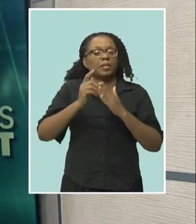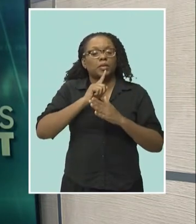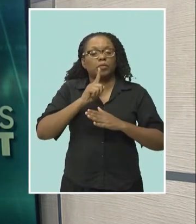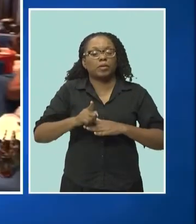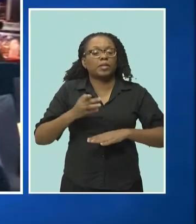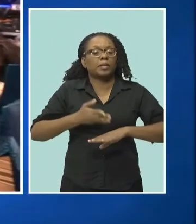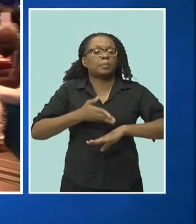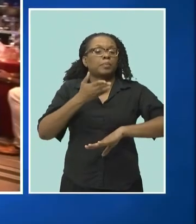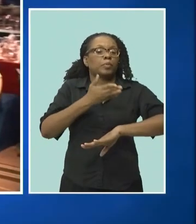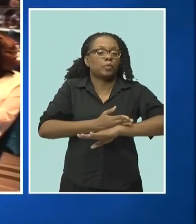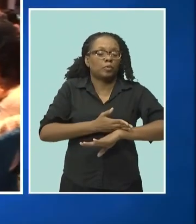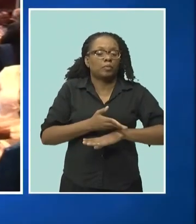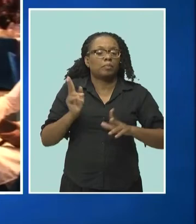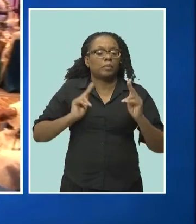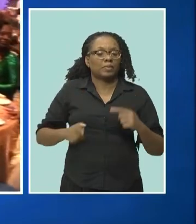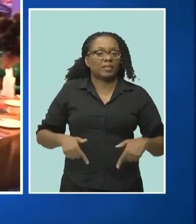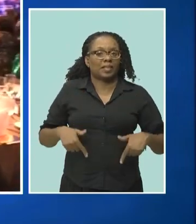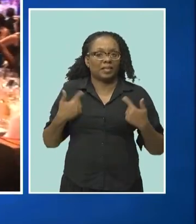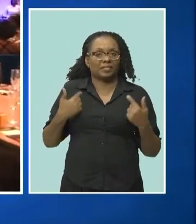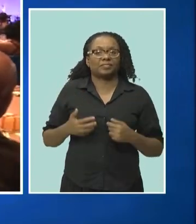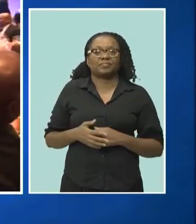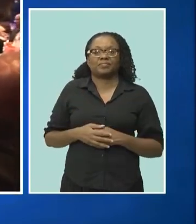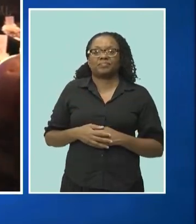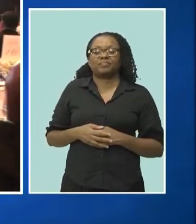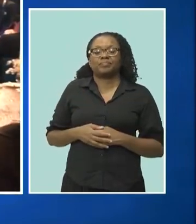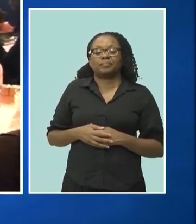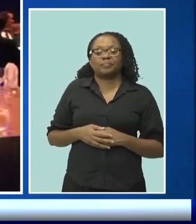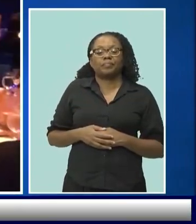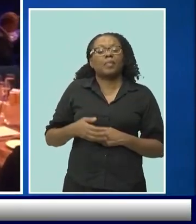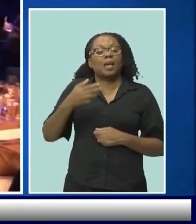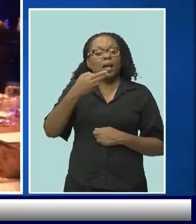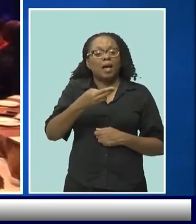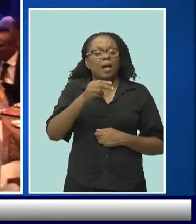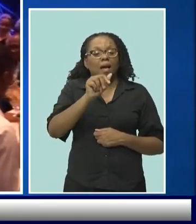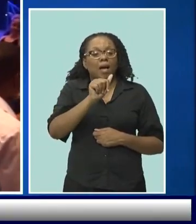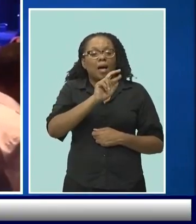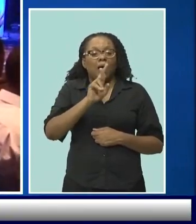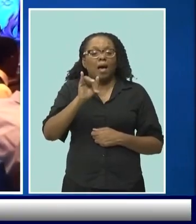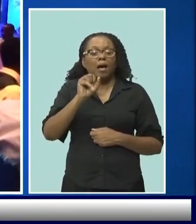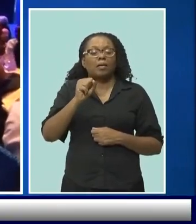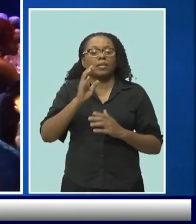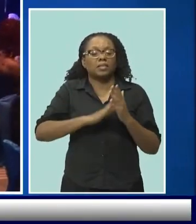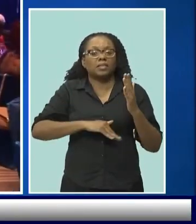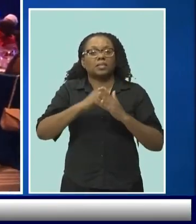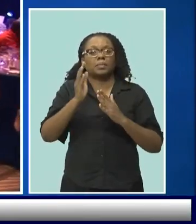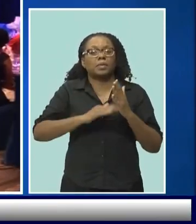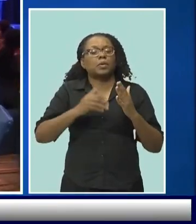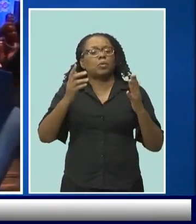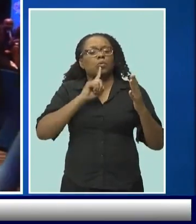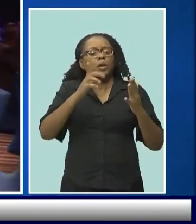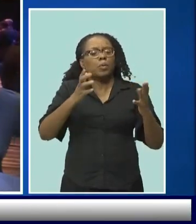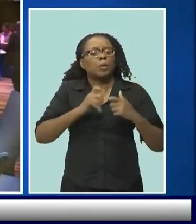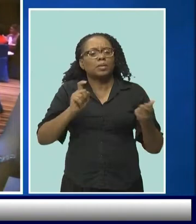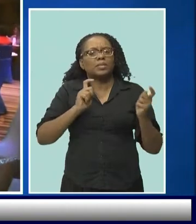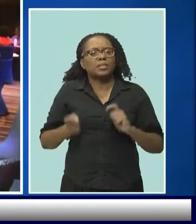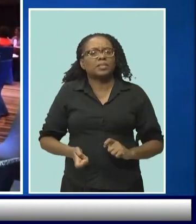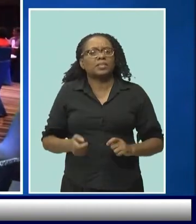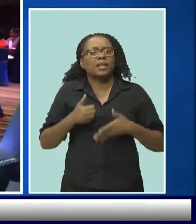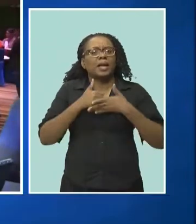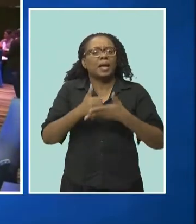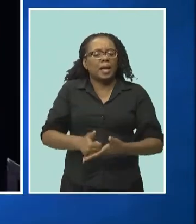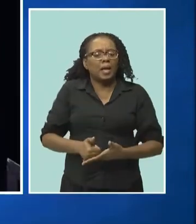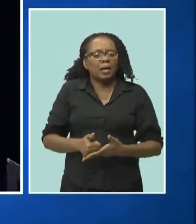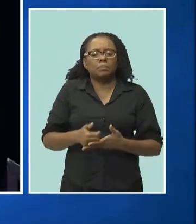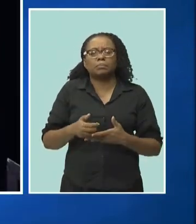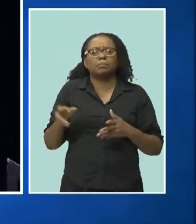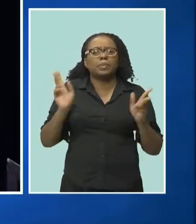The minister said the initiative was the catalyst for change, as it uplifted the lives of the most vulnerable in society. The concept